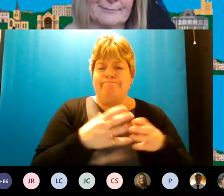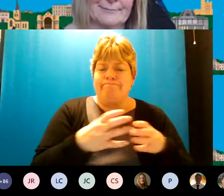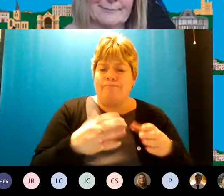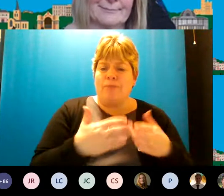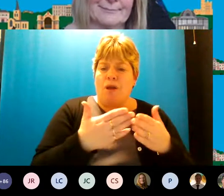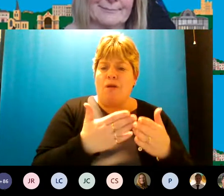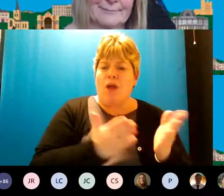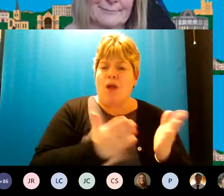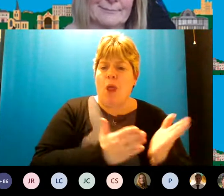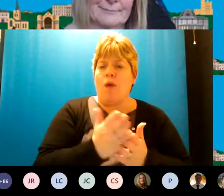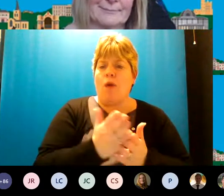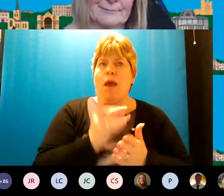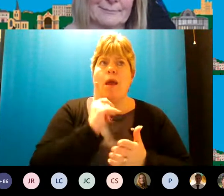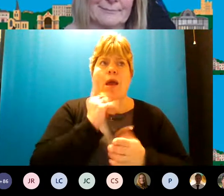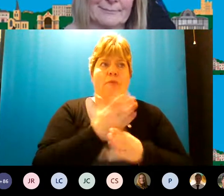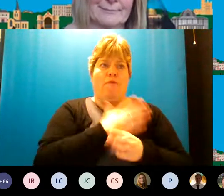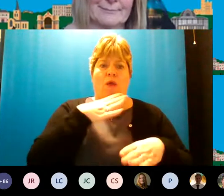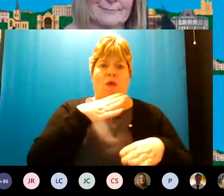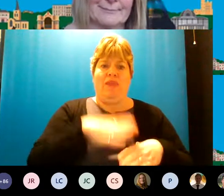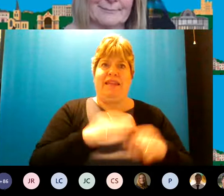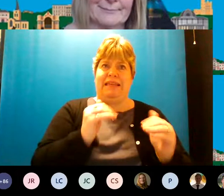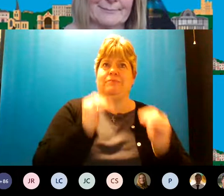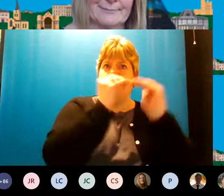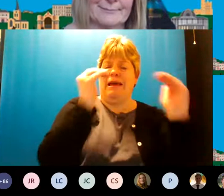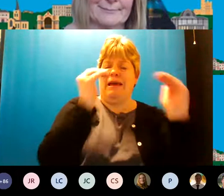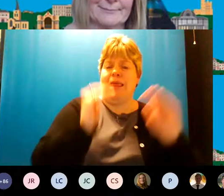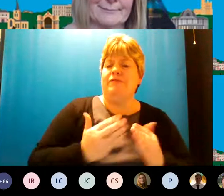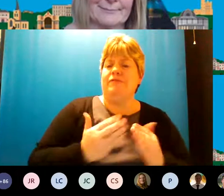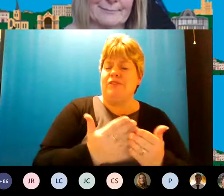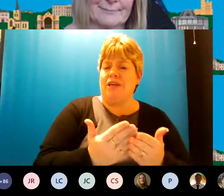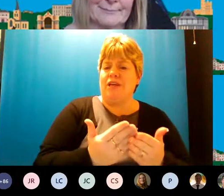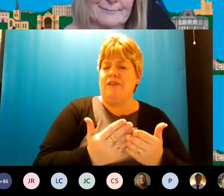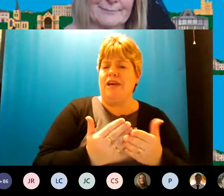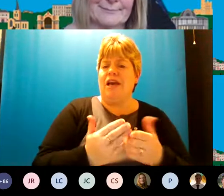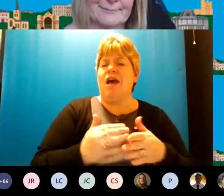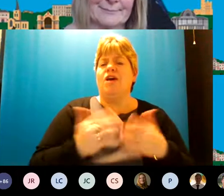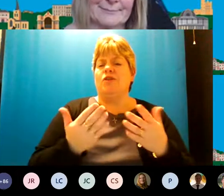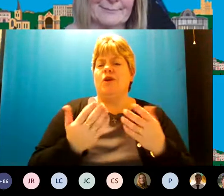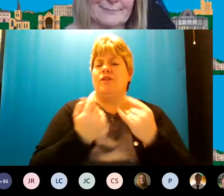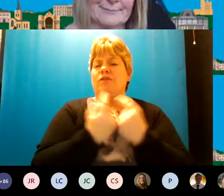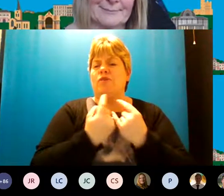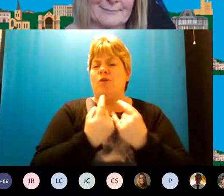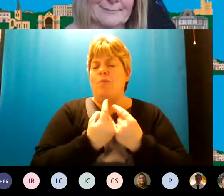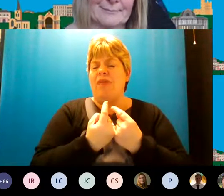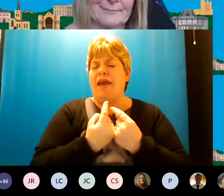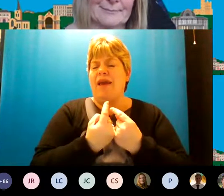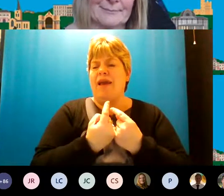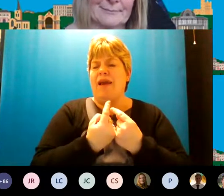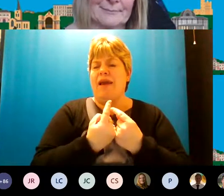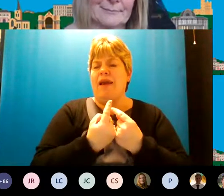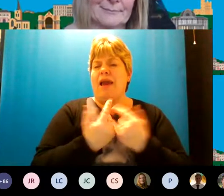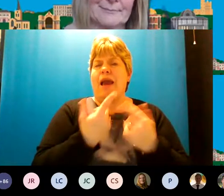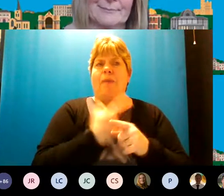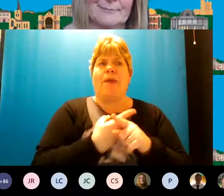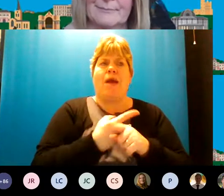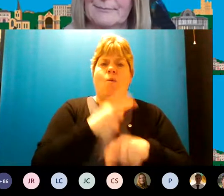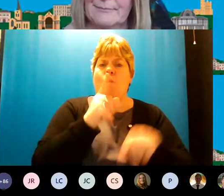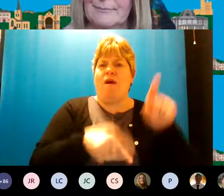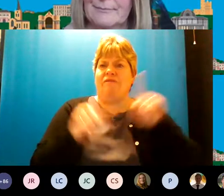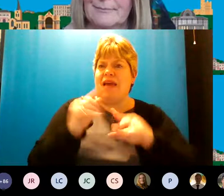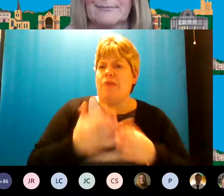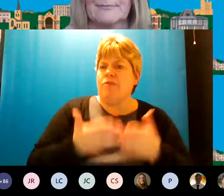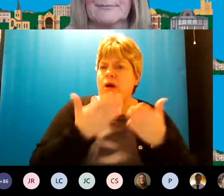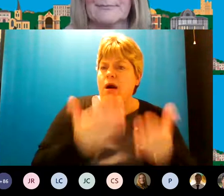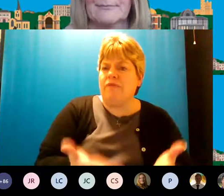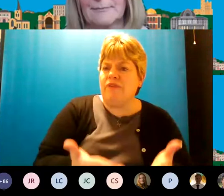people might need that level of service so i think there's there's something as well about you know the the various um offers